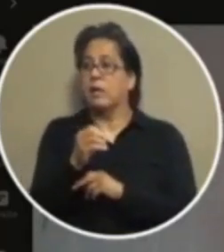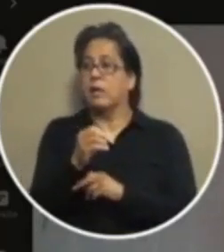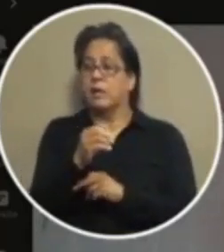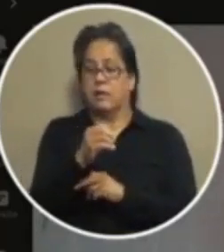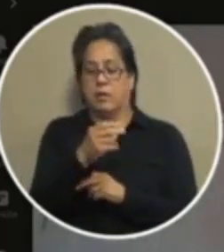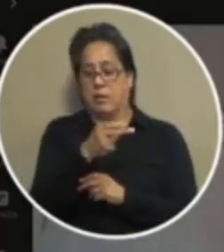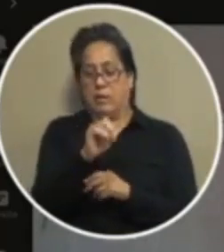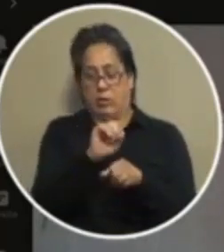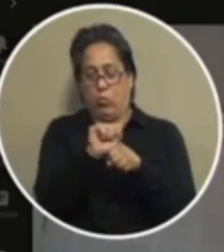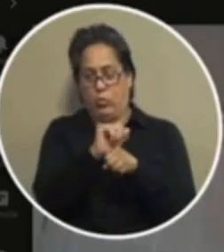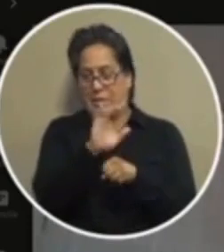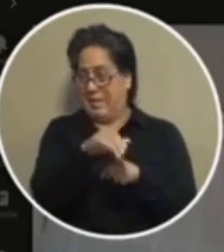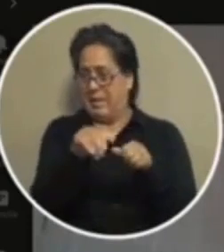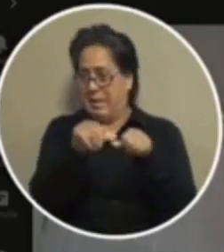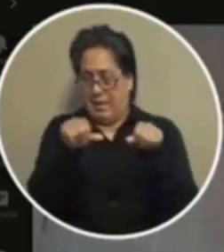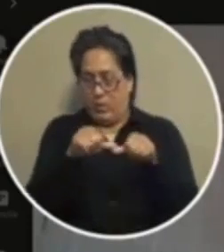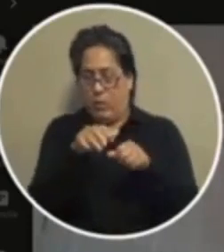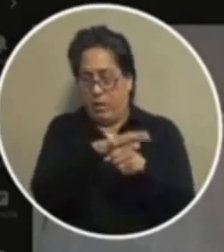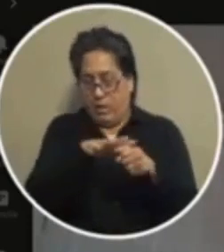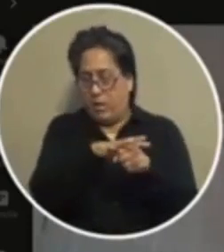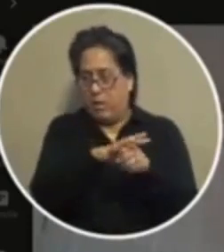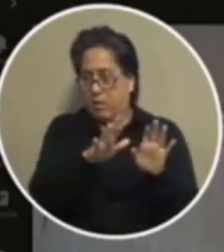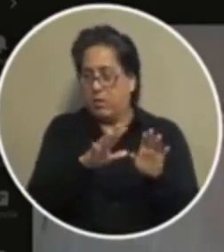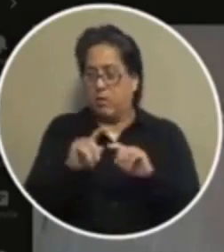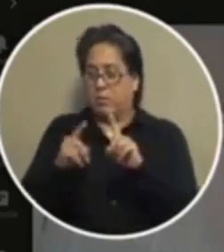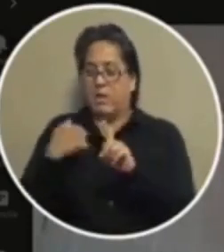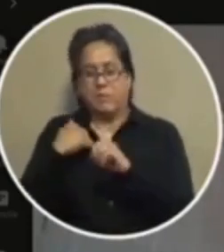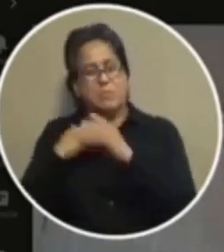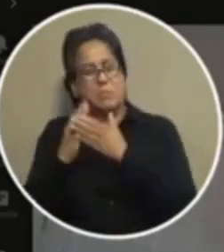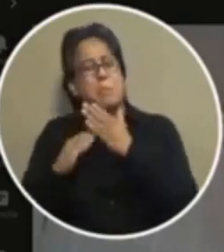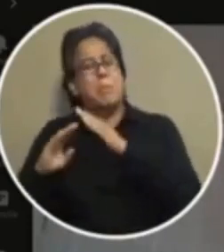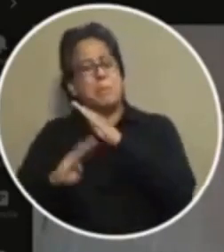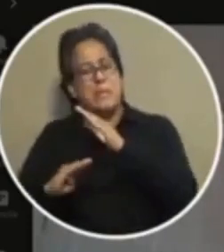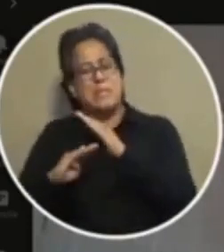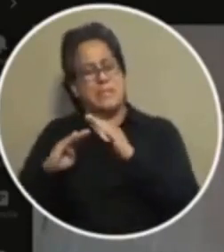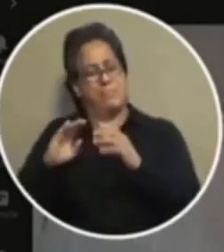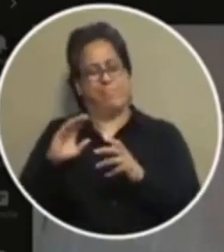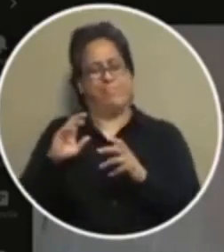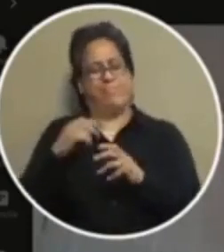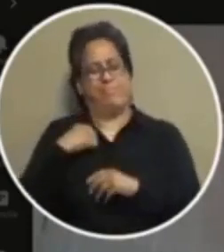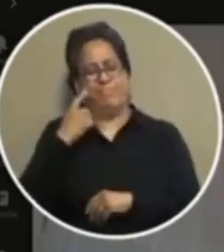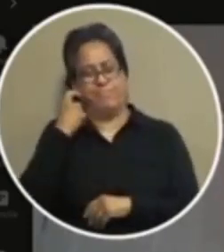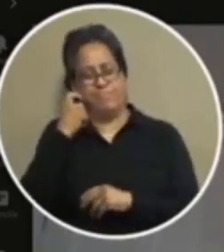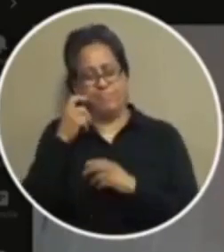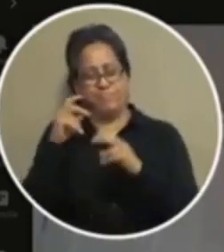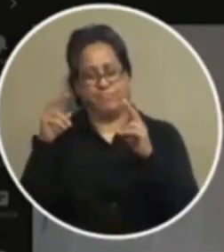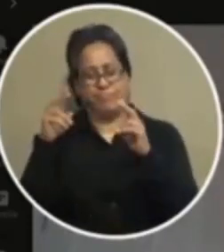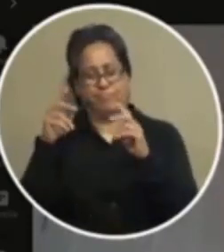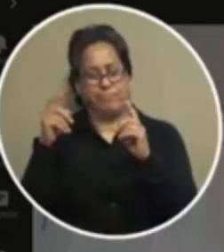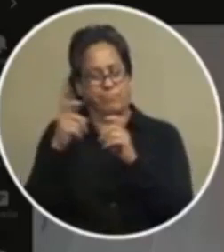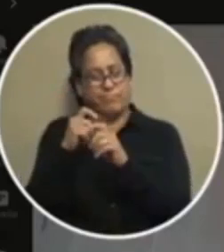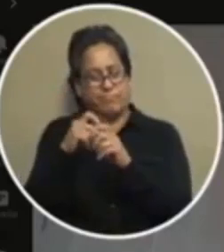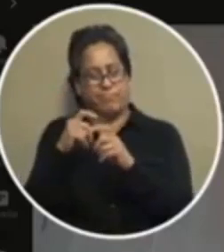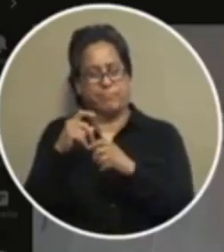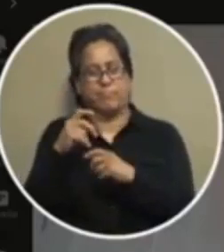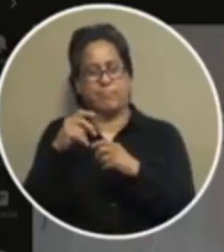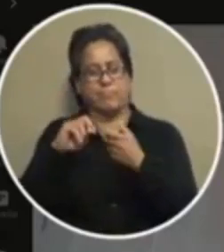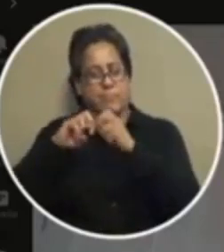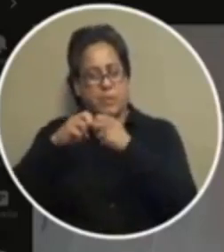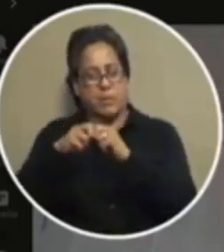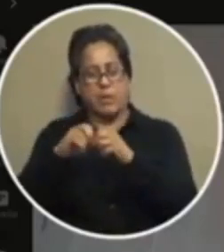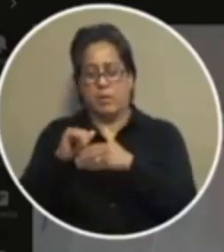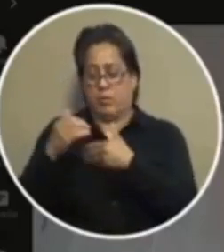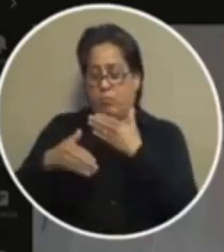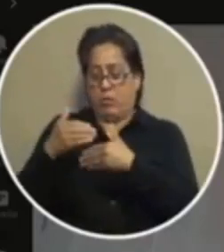works in this area a lot but i have some fundamental problems with how you institute that especially knowing that the process